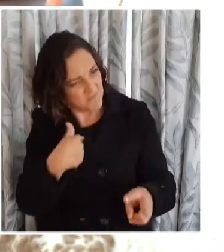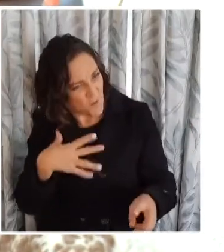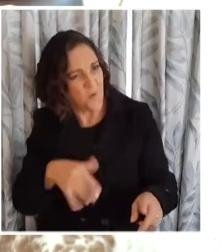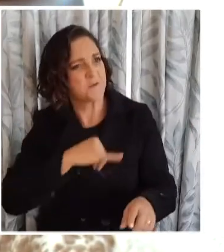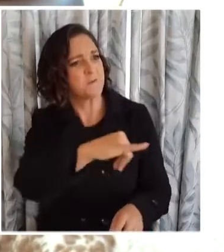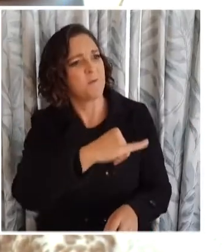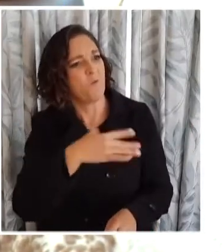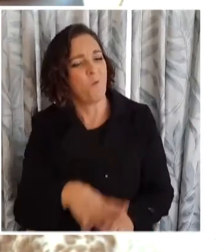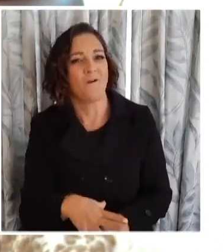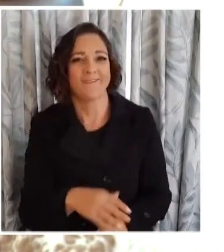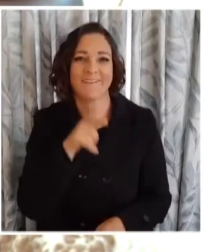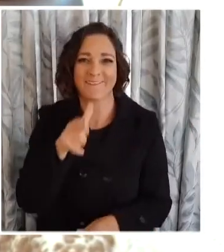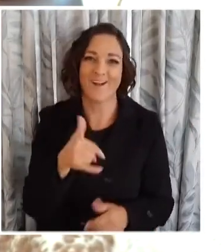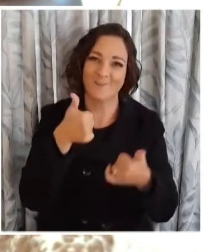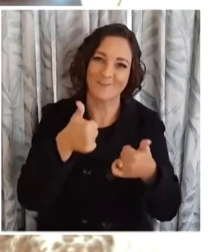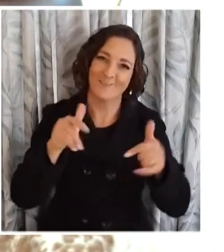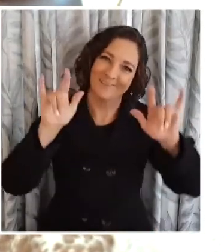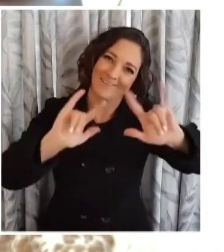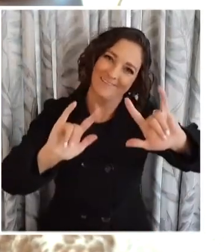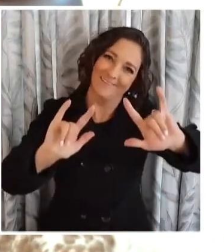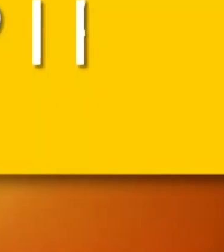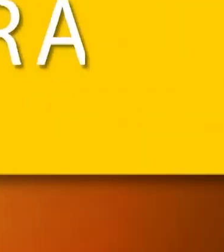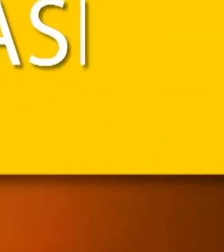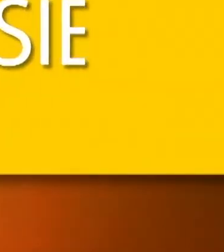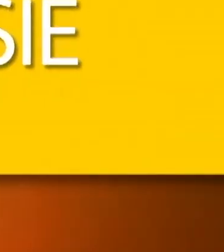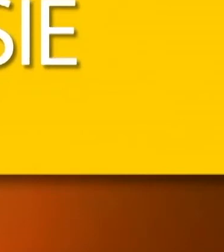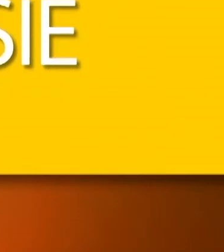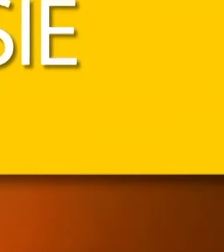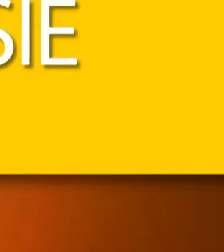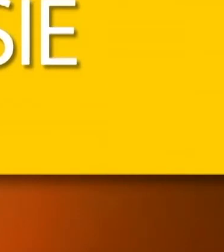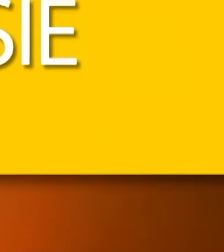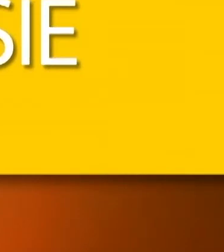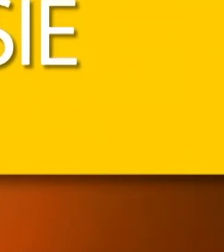Can you tell me how to get it? God bless you and goodbye. and God Amen.